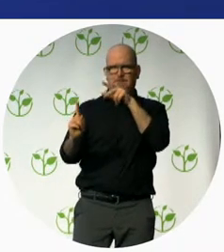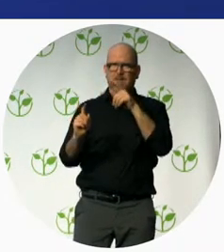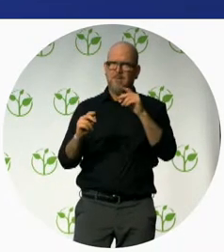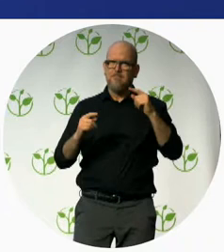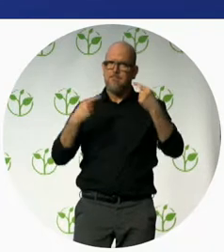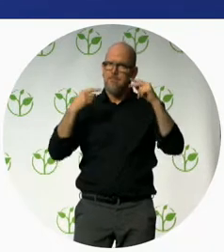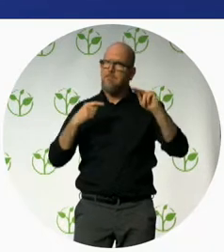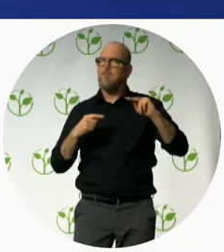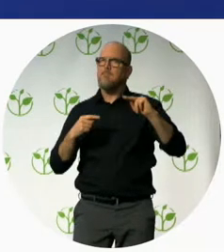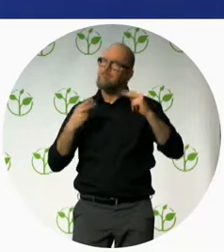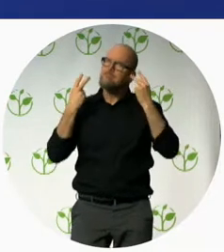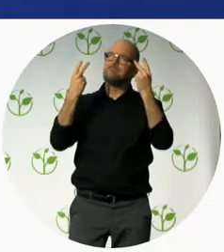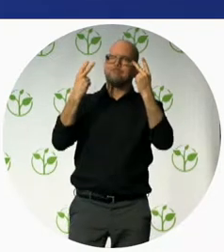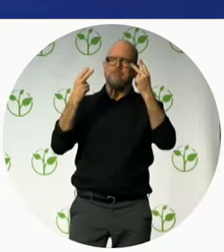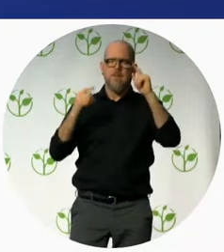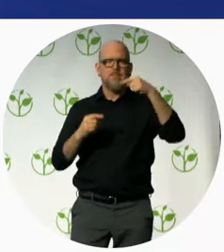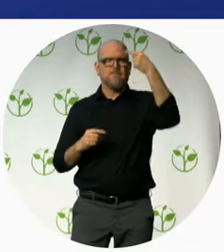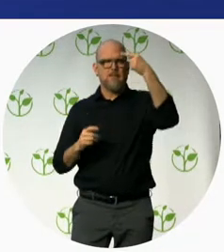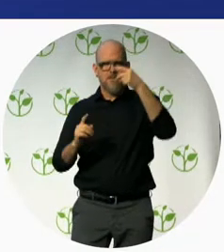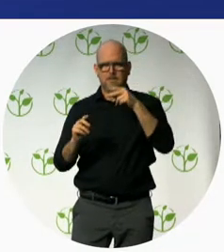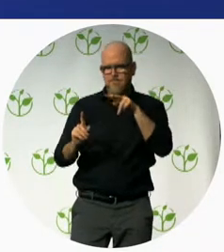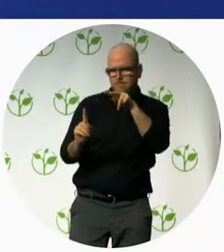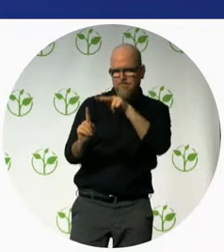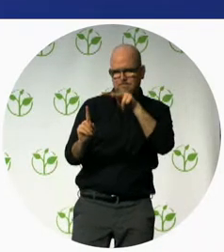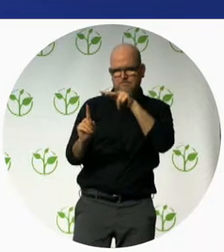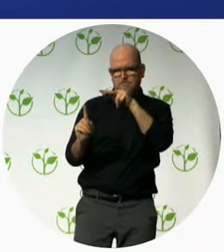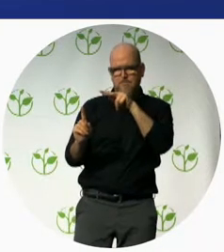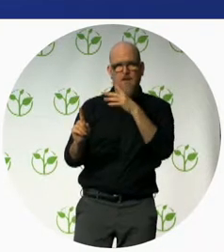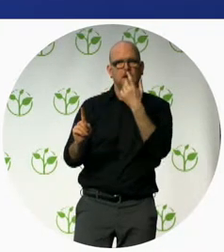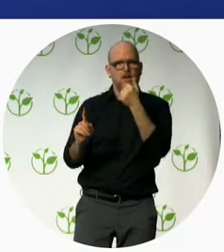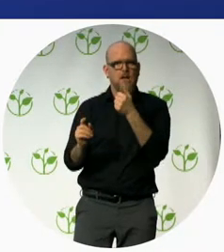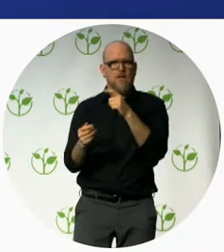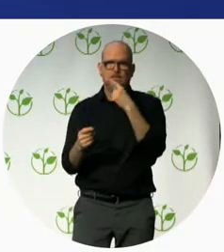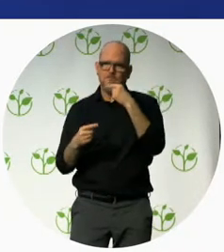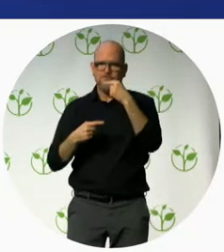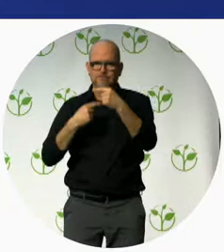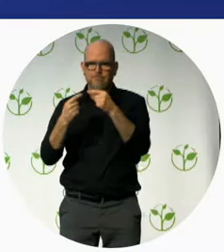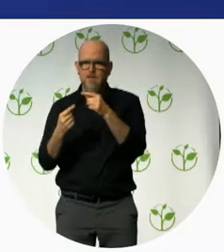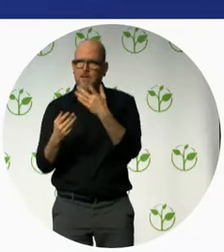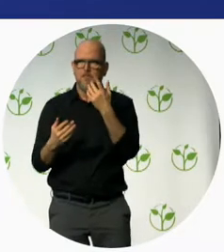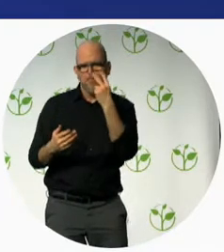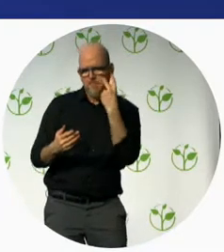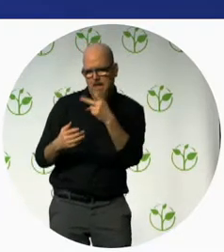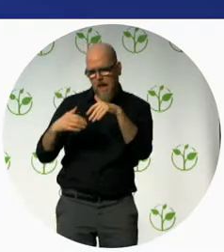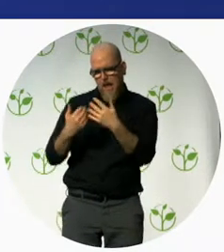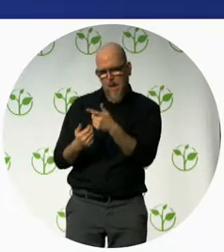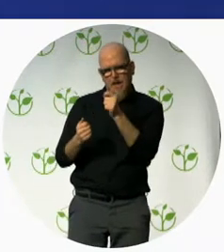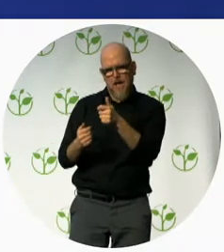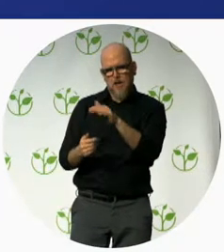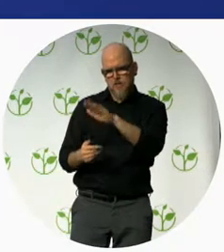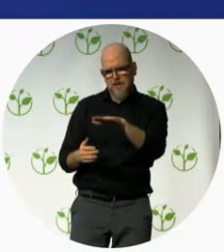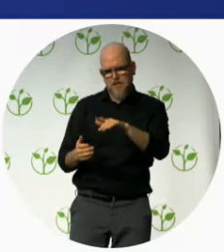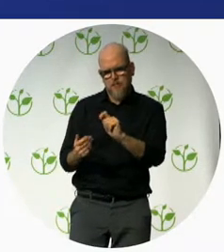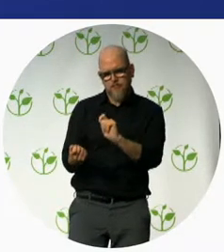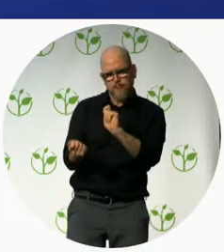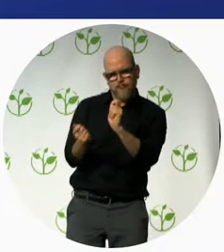this tool can also be used for for identification of simple